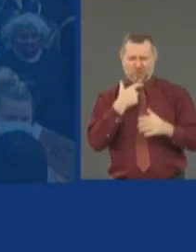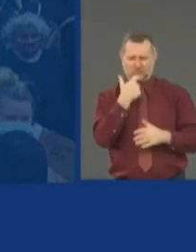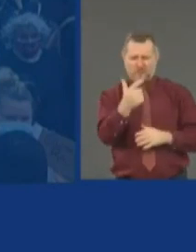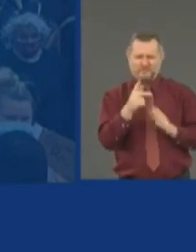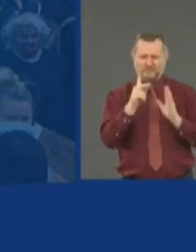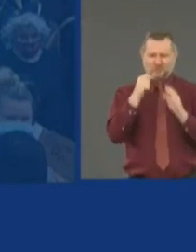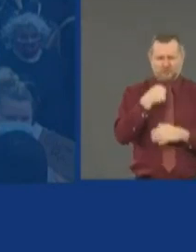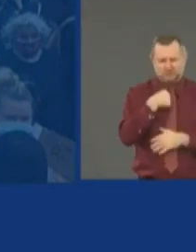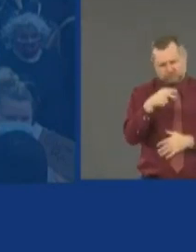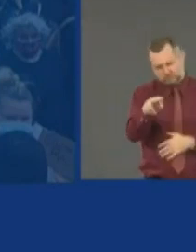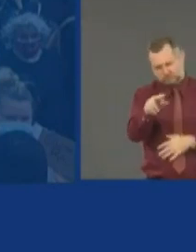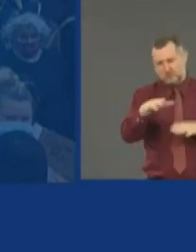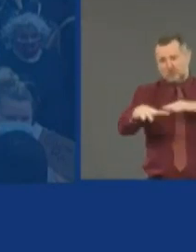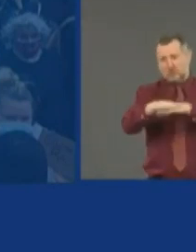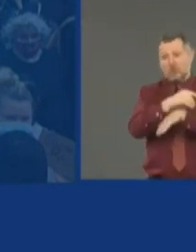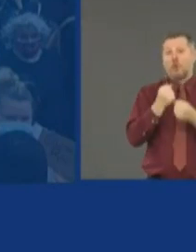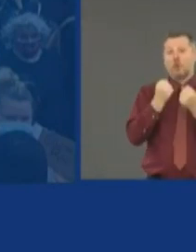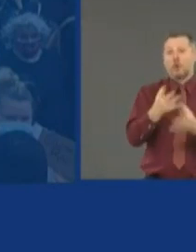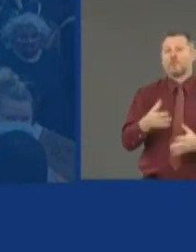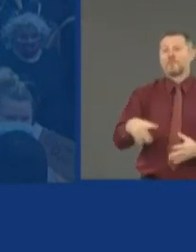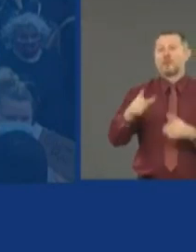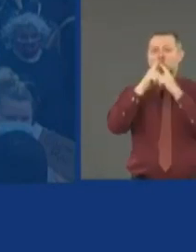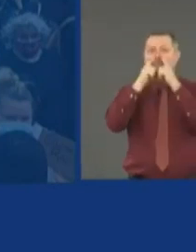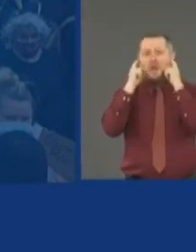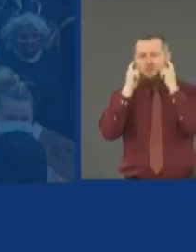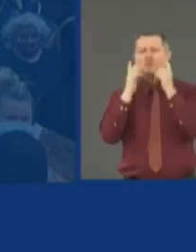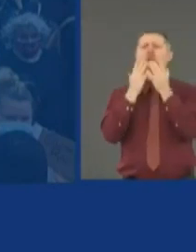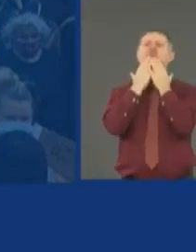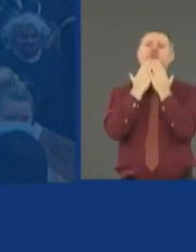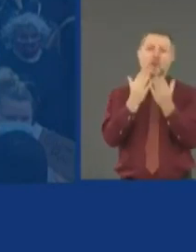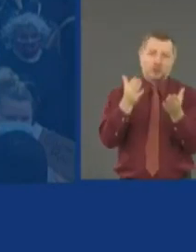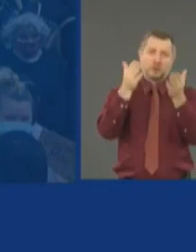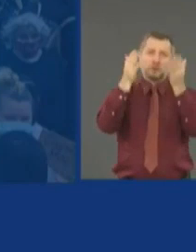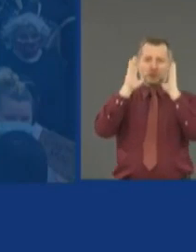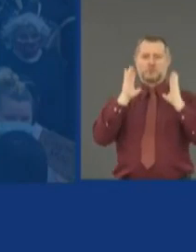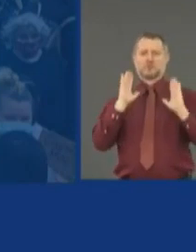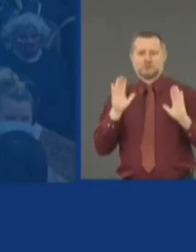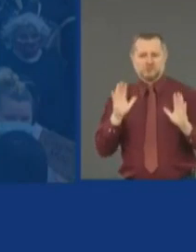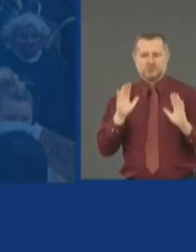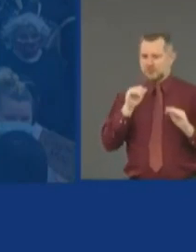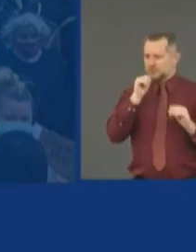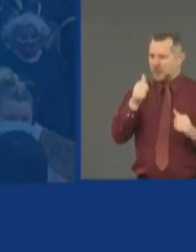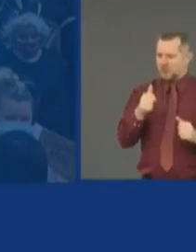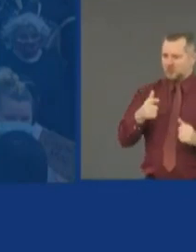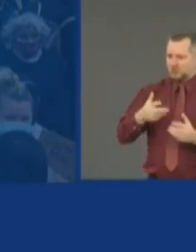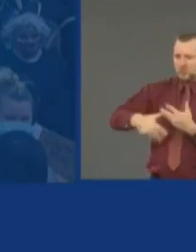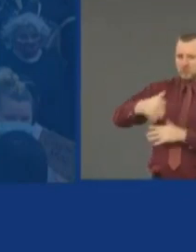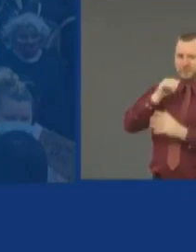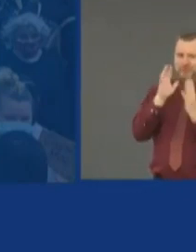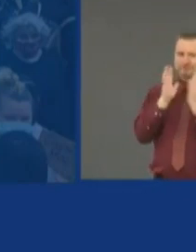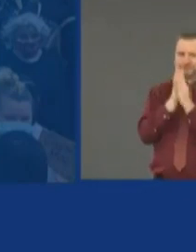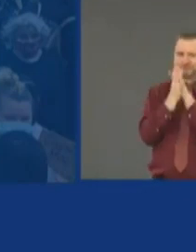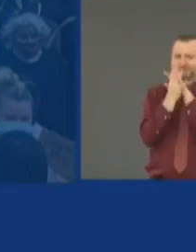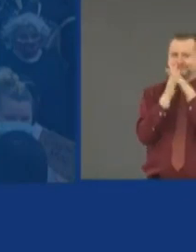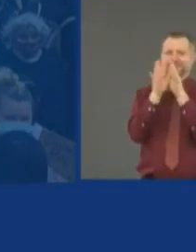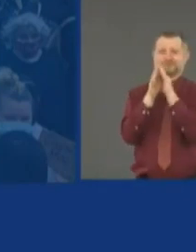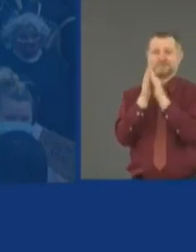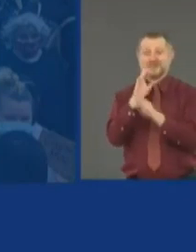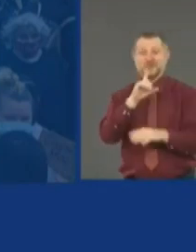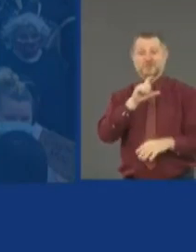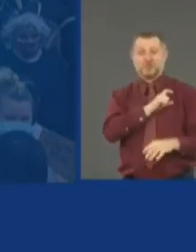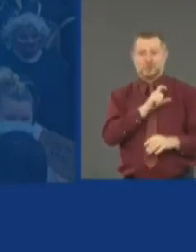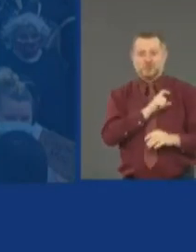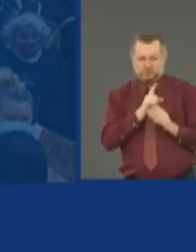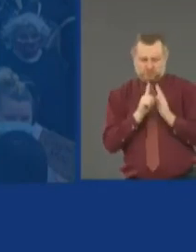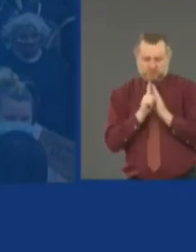of them wear masks, thank God. But there's no social distancing. You look at the encounters with the police. The police are right in their face. They're